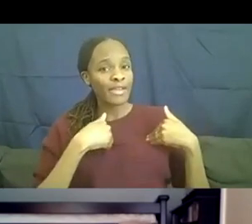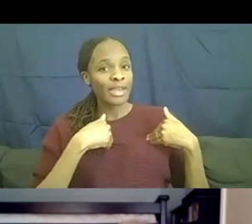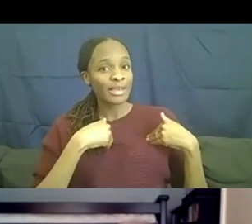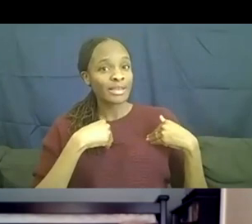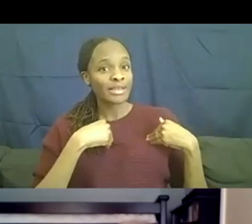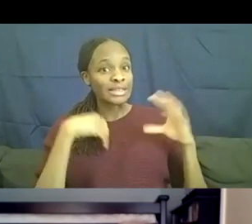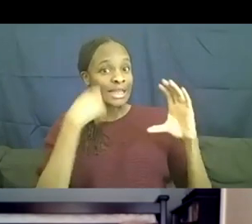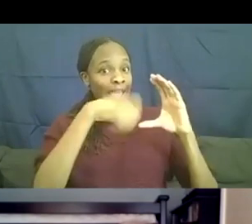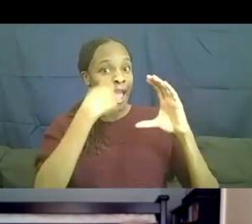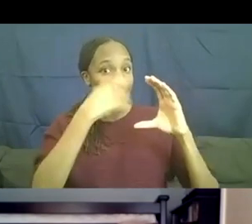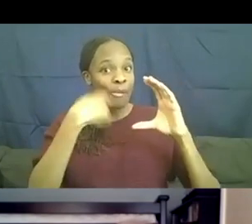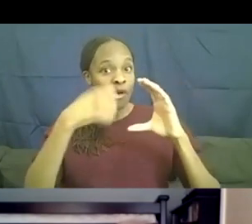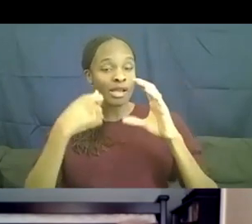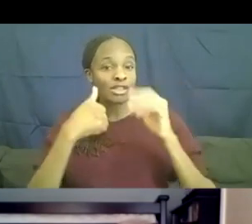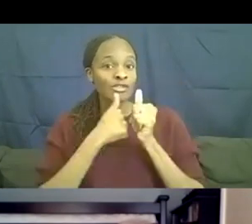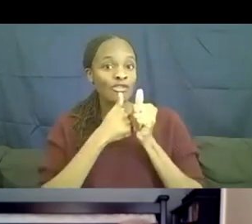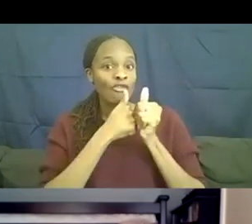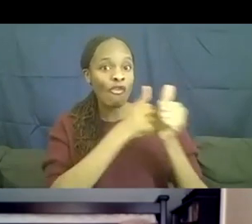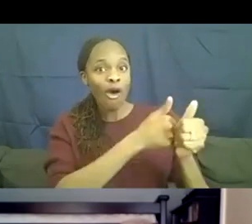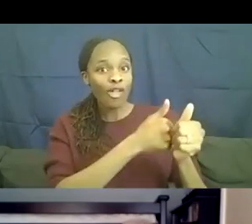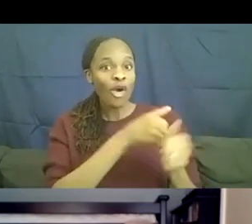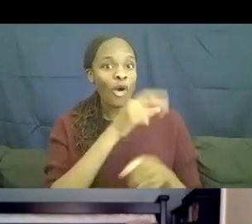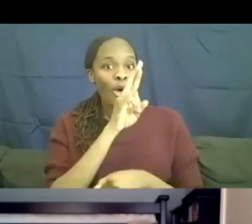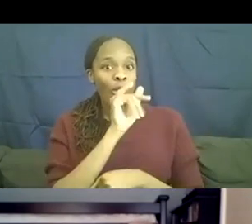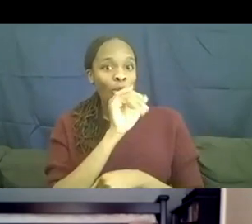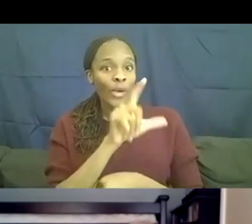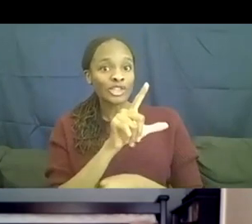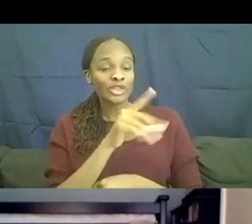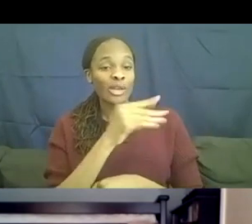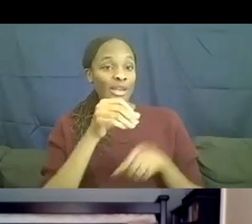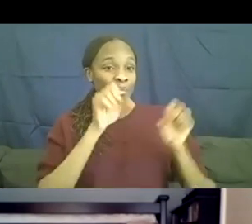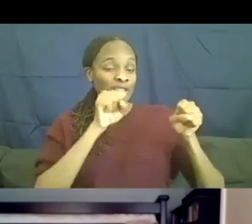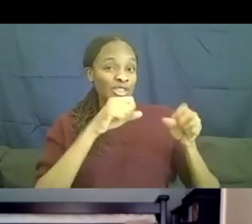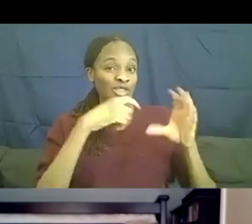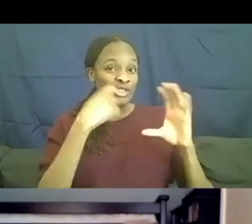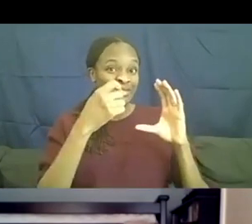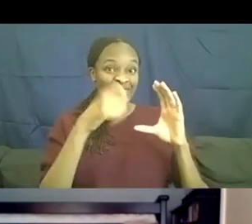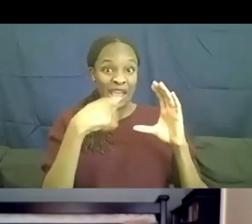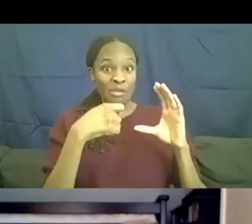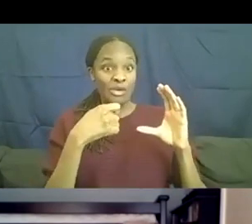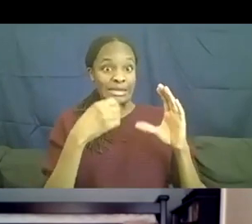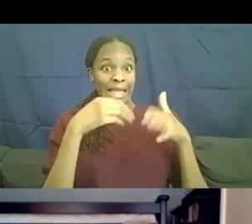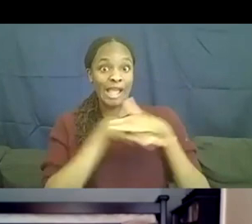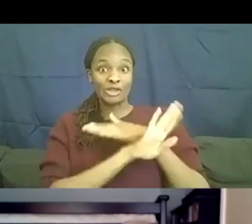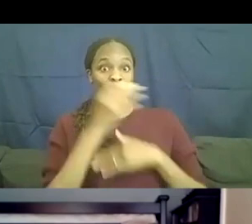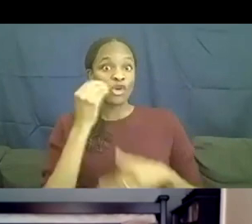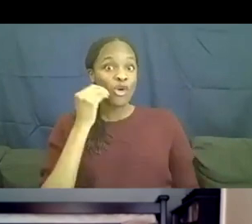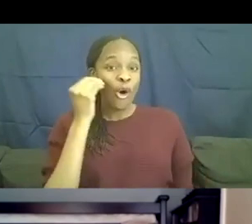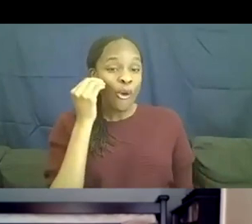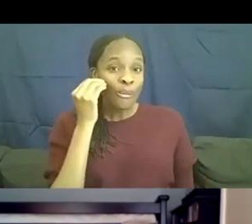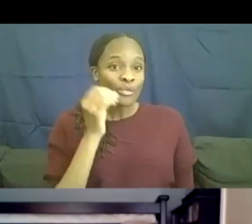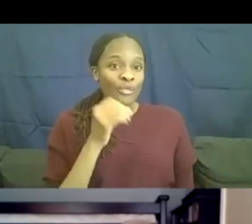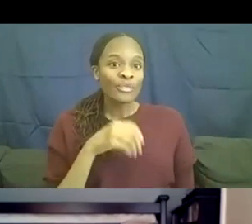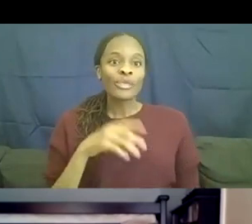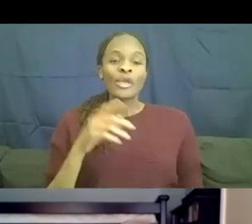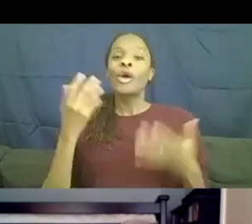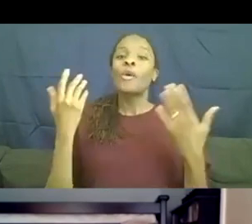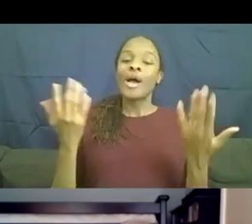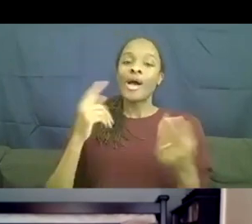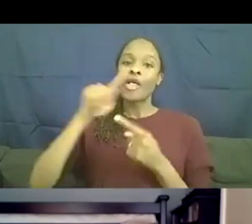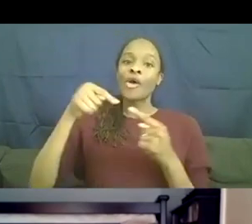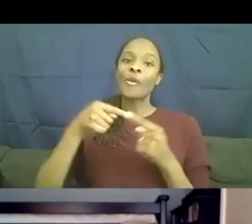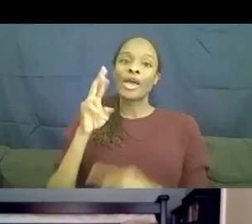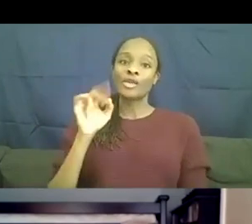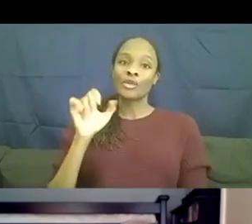follow Rachel around and potentially cameras come into your home? Yeah. Well, when Rachel told me she wanted to